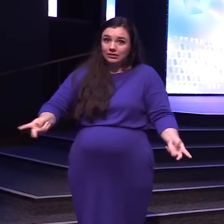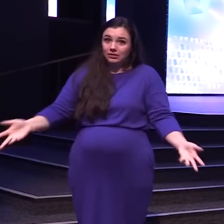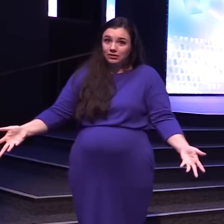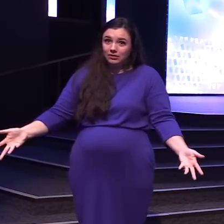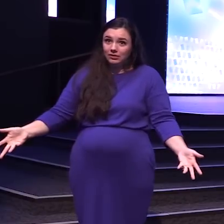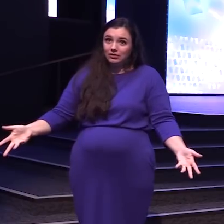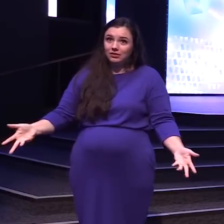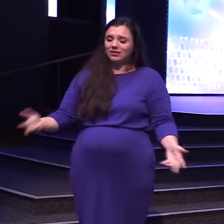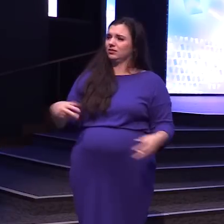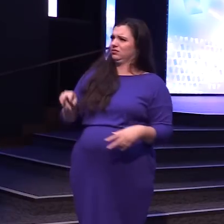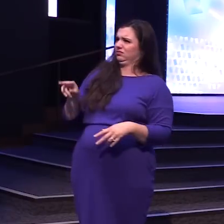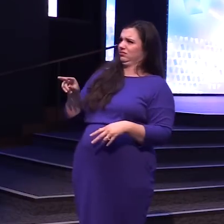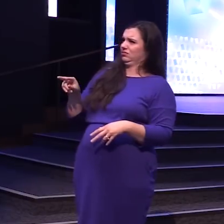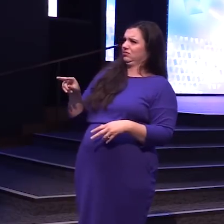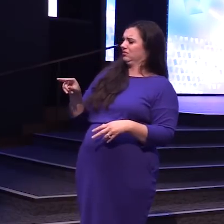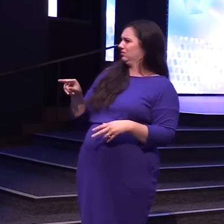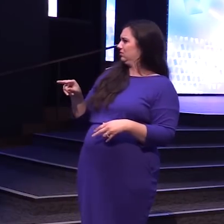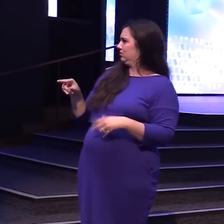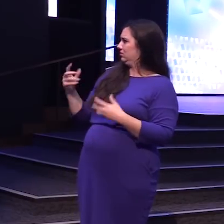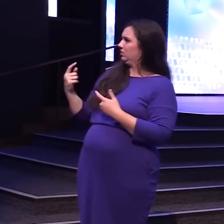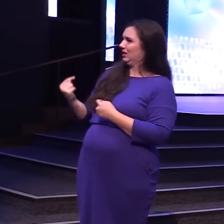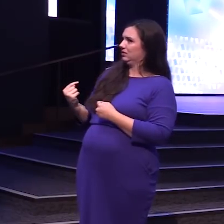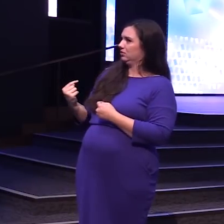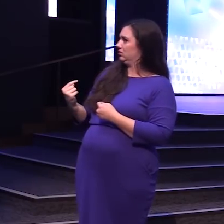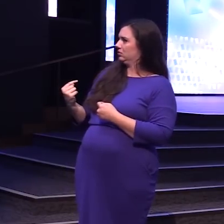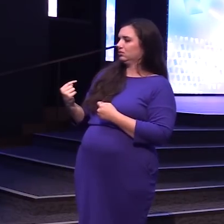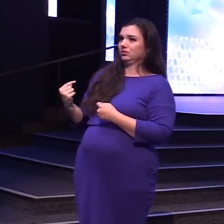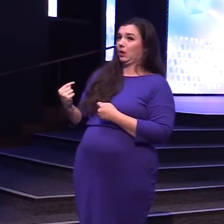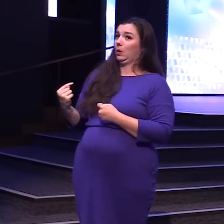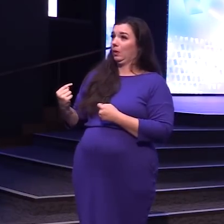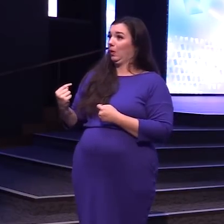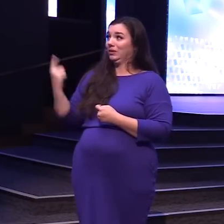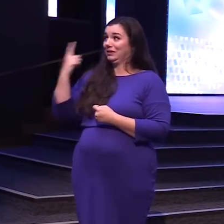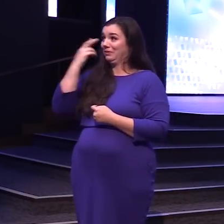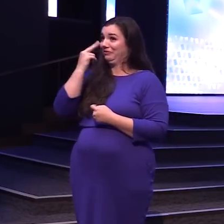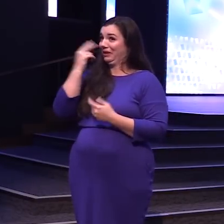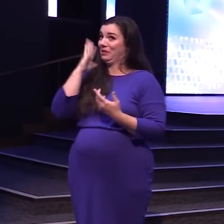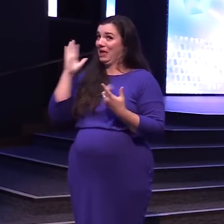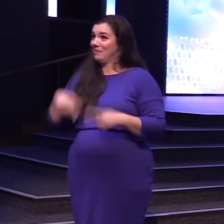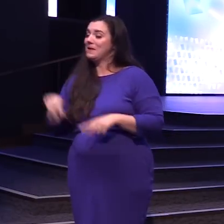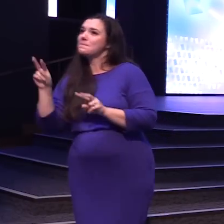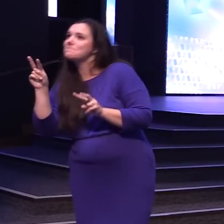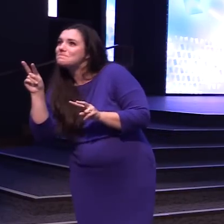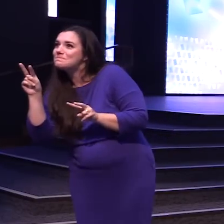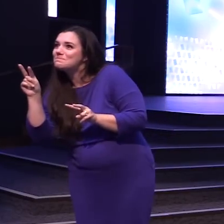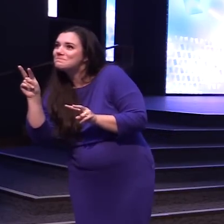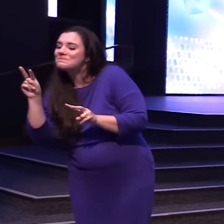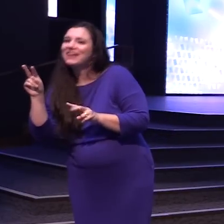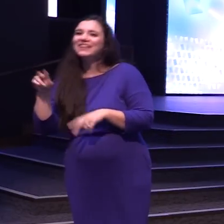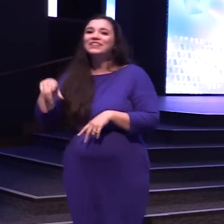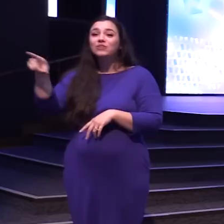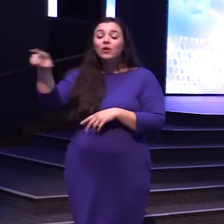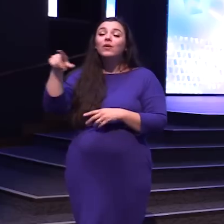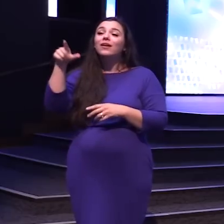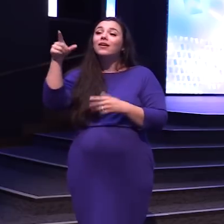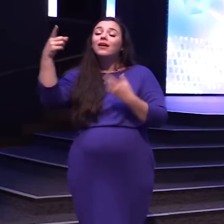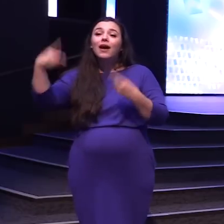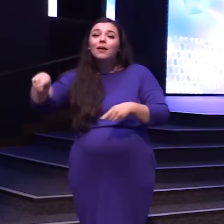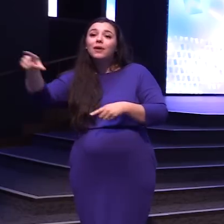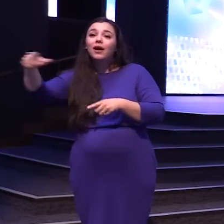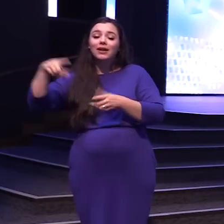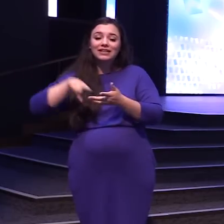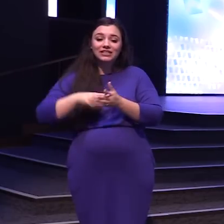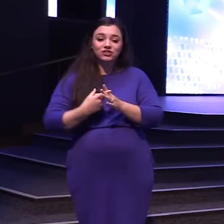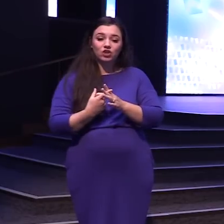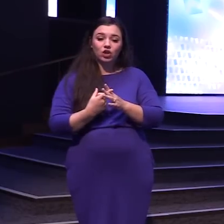I know What So James and I Are like Oh it's going down So we're watching And he He then starts Like